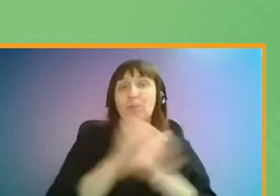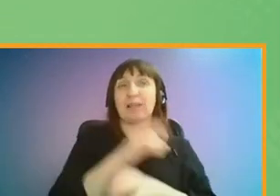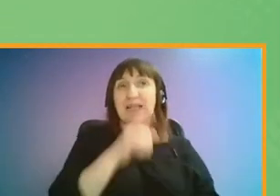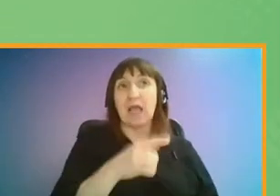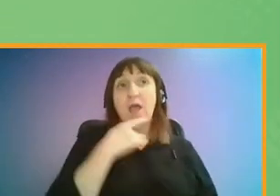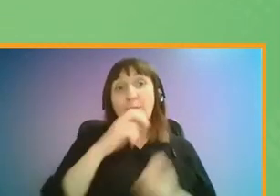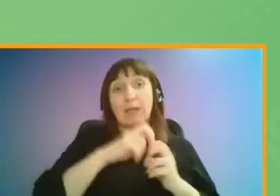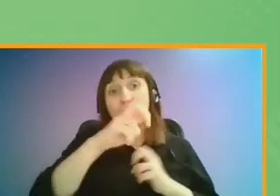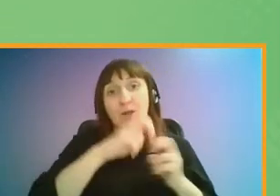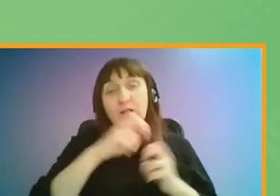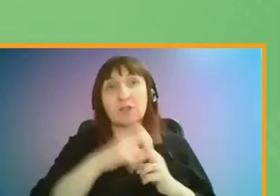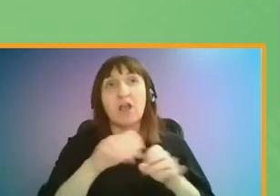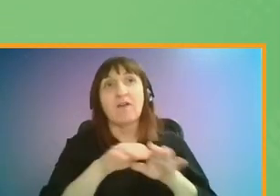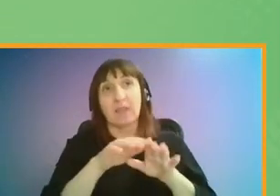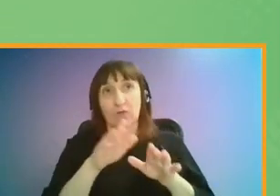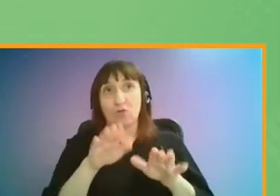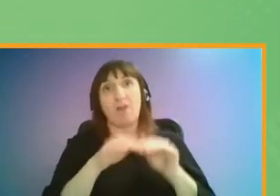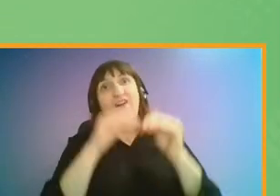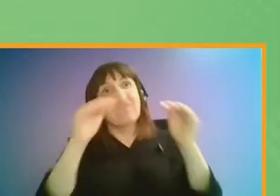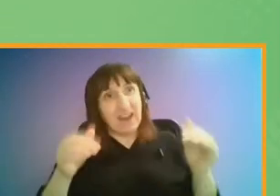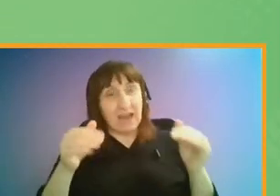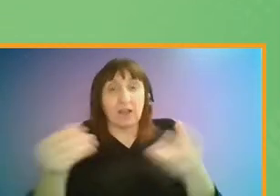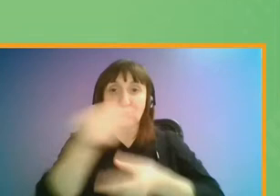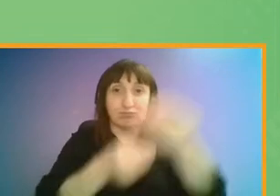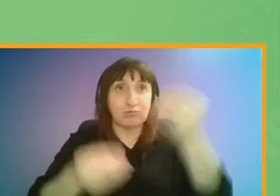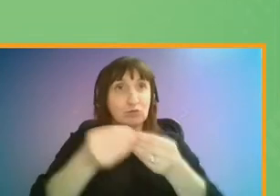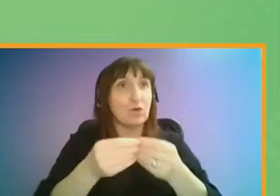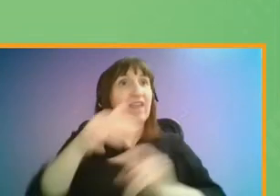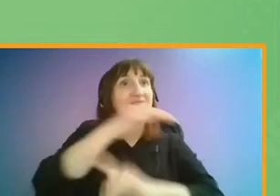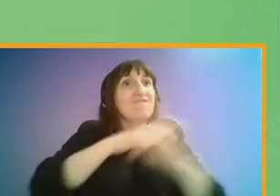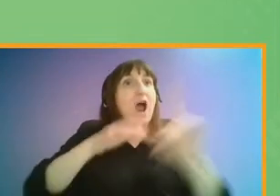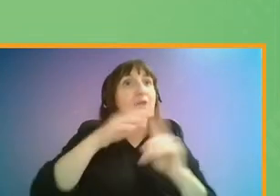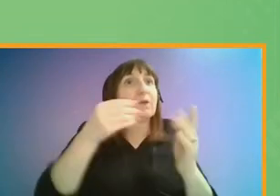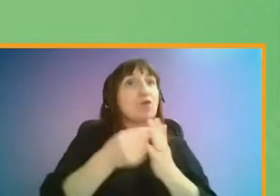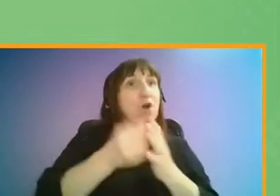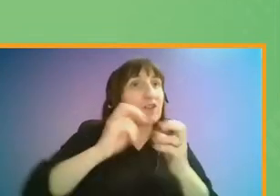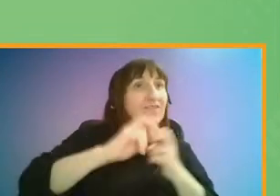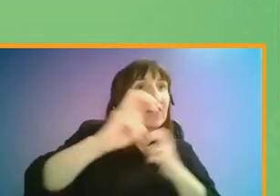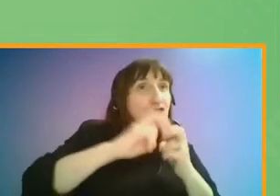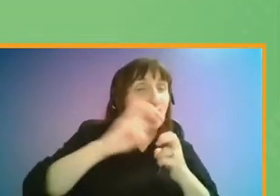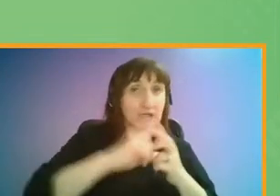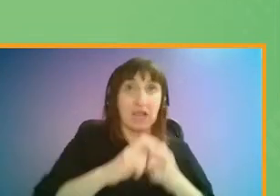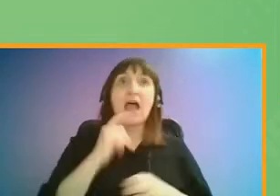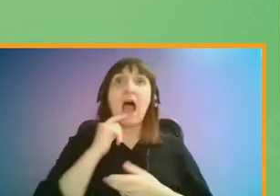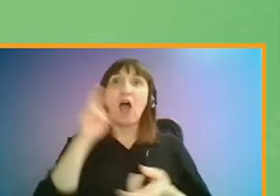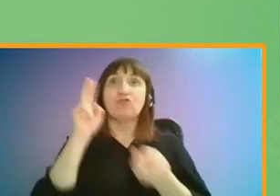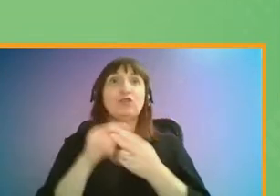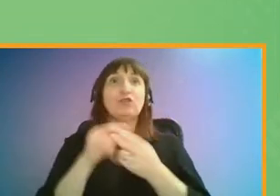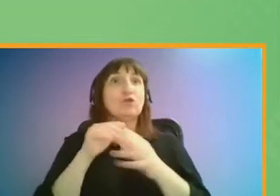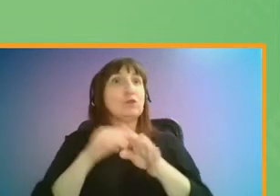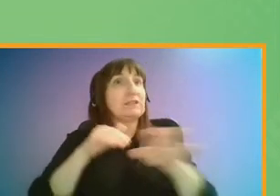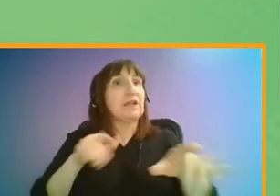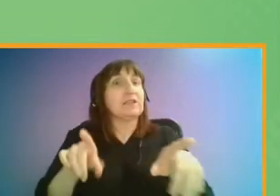using London's roads fairly contribute towards the environmental cost of their journey and provide an effective way to reduce congestion.